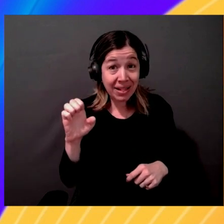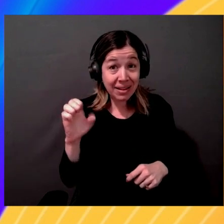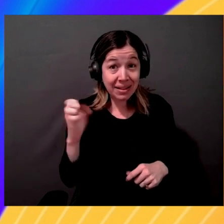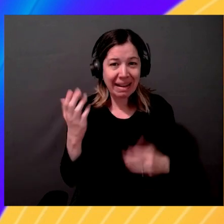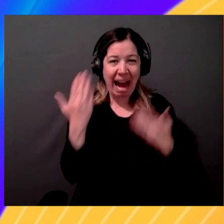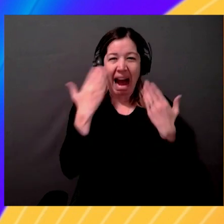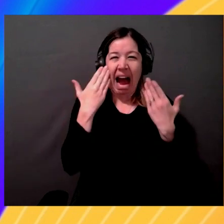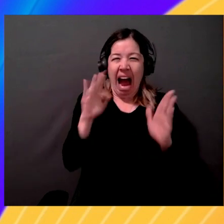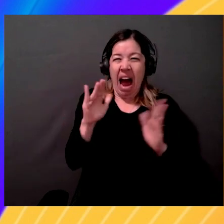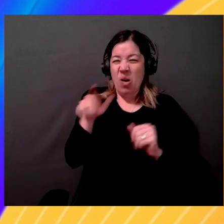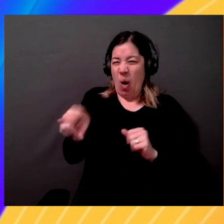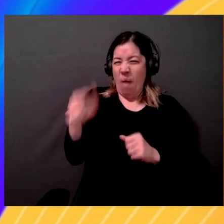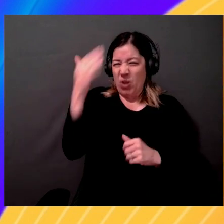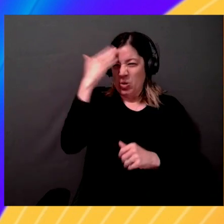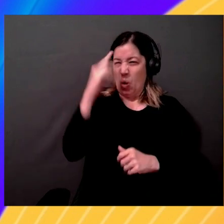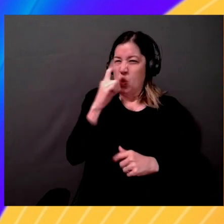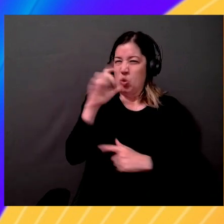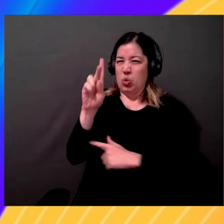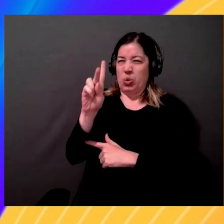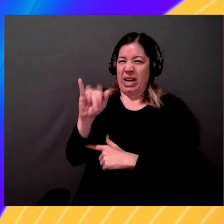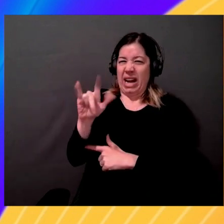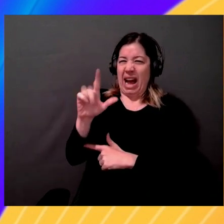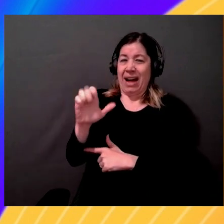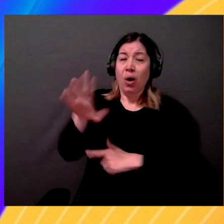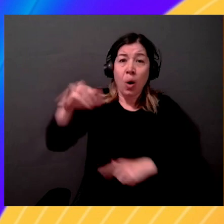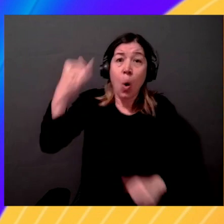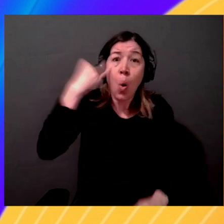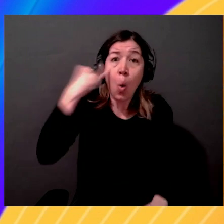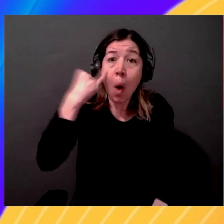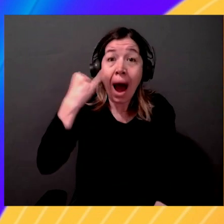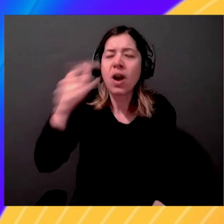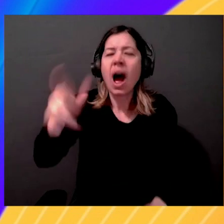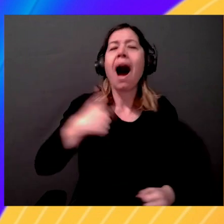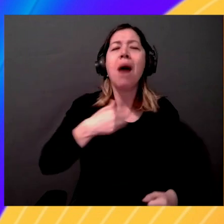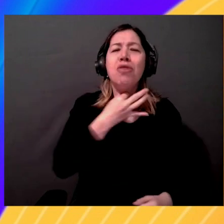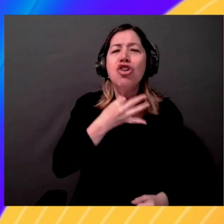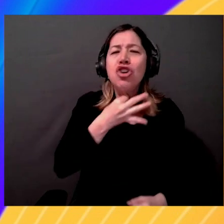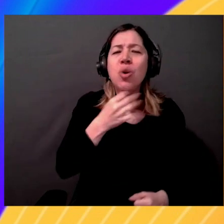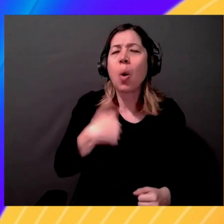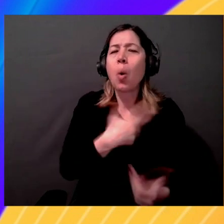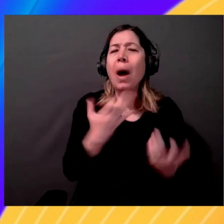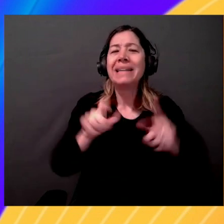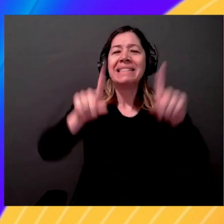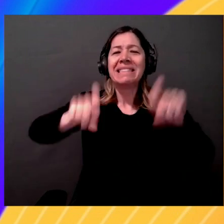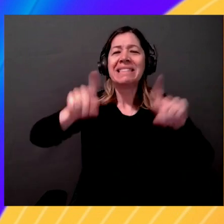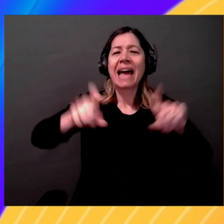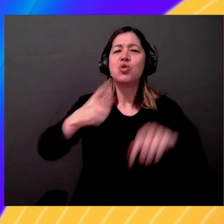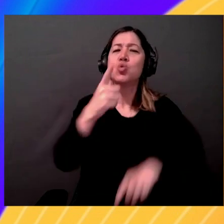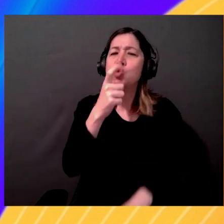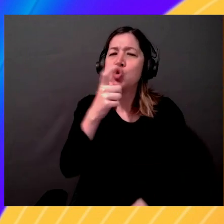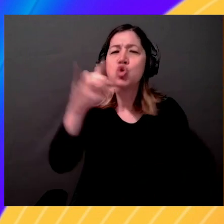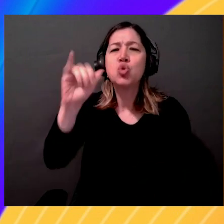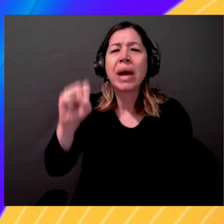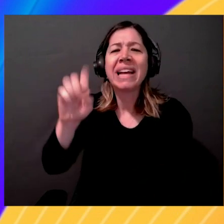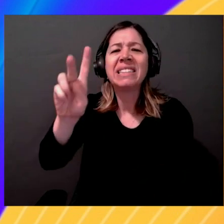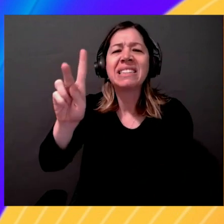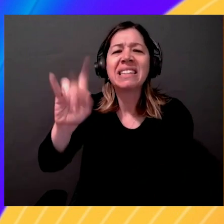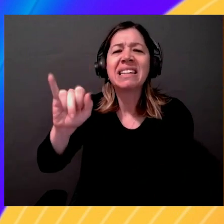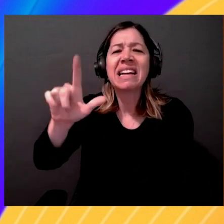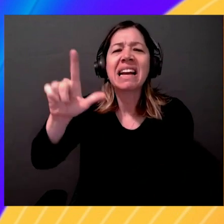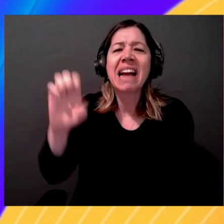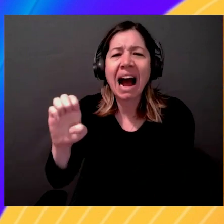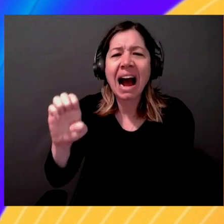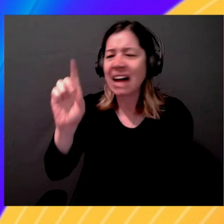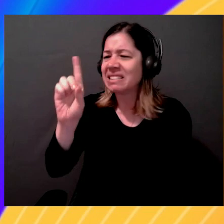yet. What would it say if it doesn't know the answer? I want to put it to the test a little bit here. Who is a Kyle? Yeah. Who is Kyle Dickinson?